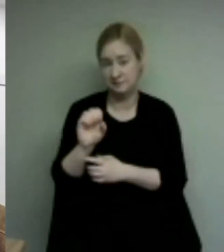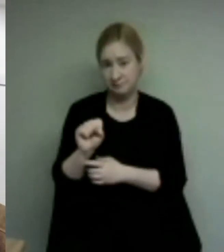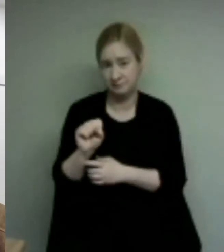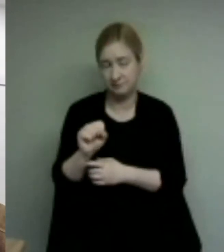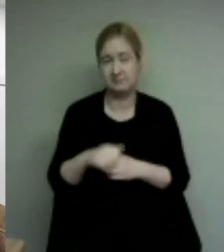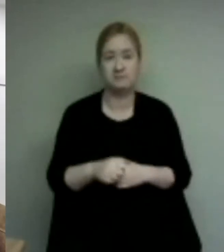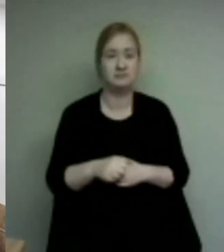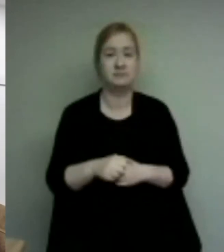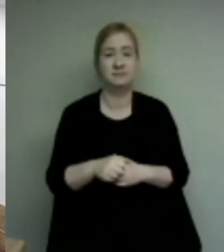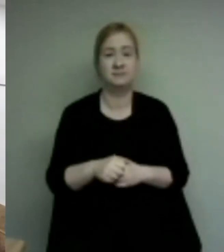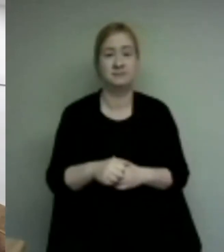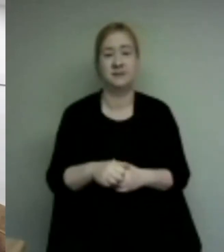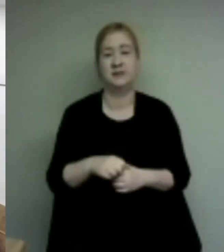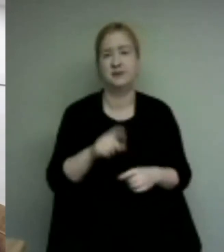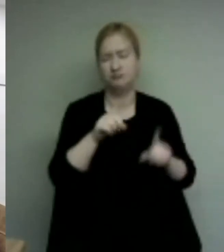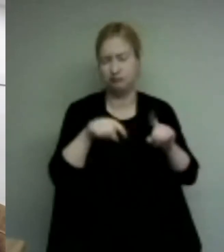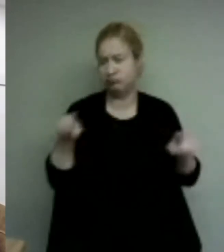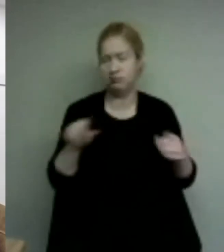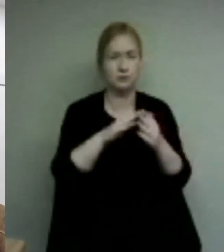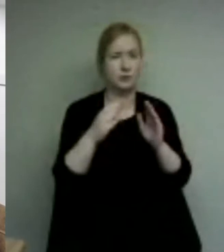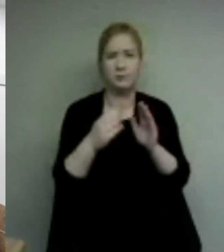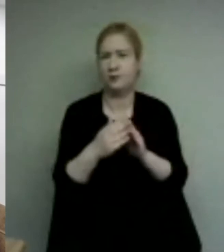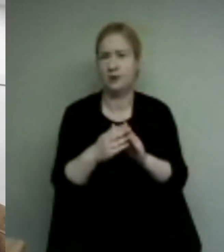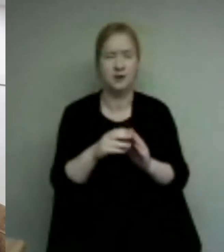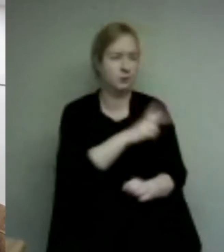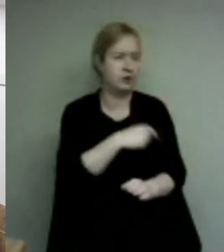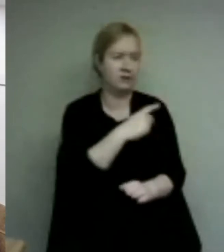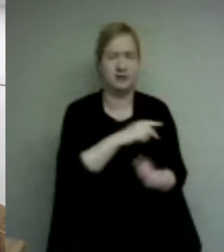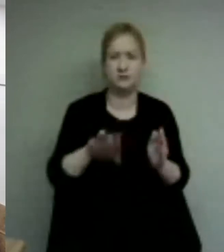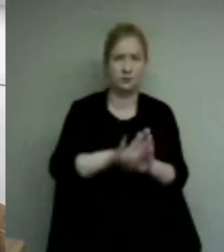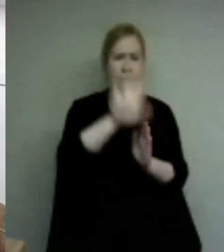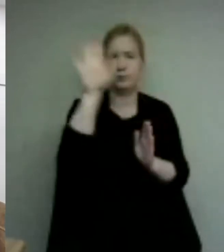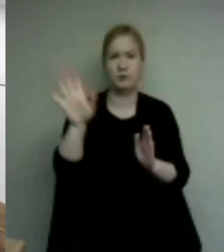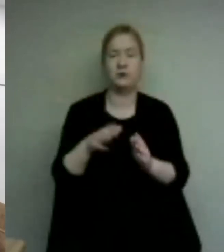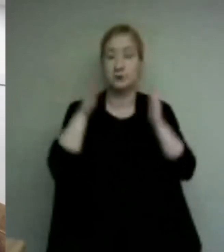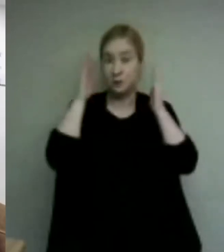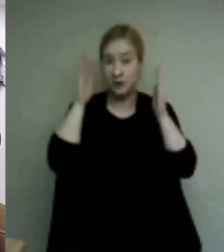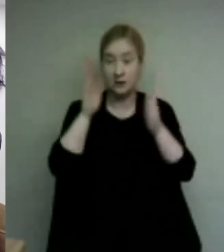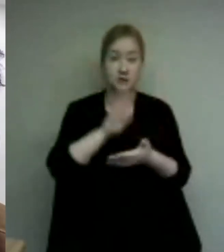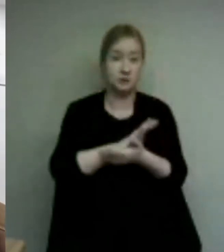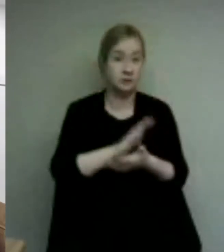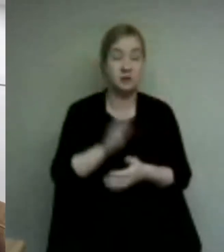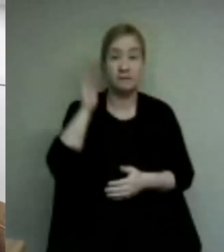across different communities across the province to create the awareness for students of future careers